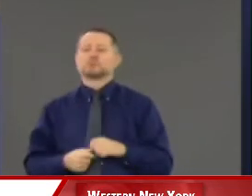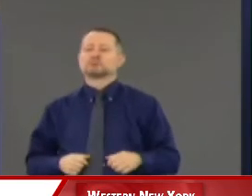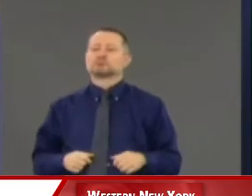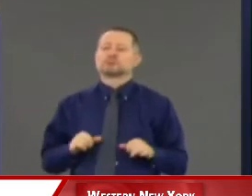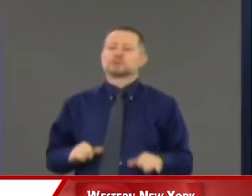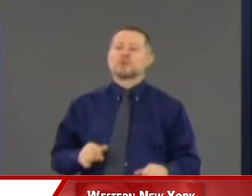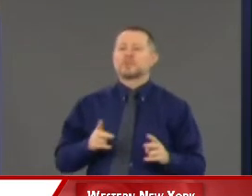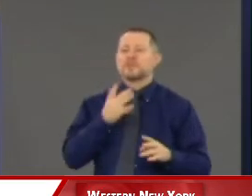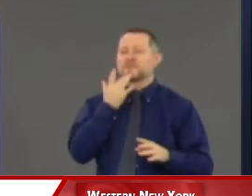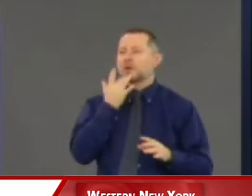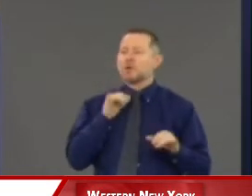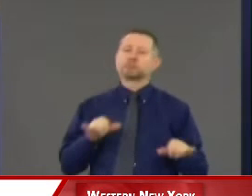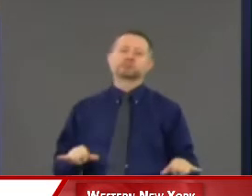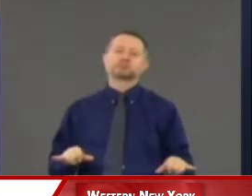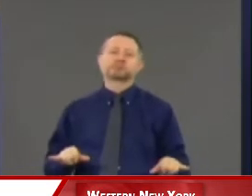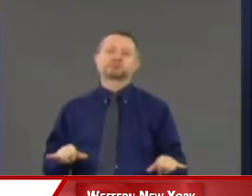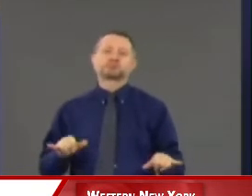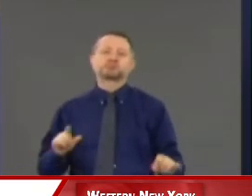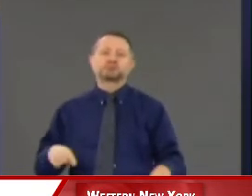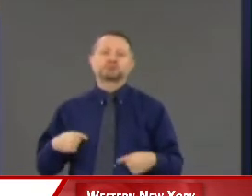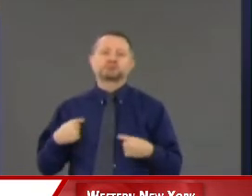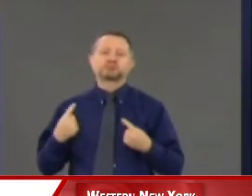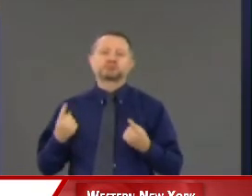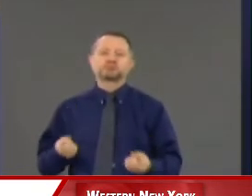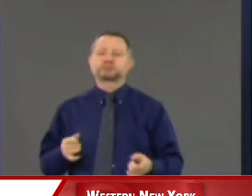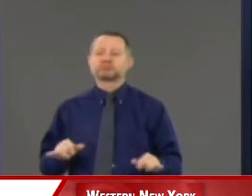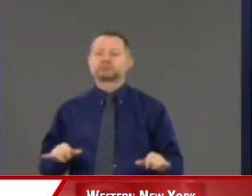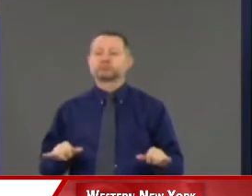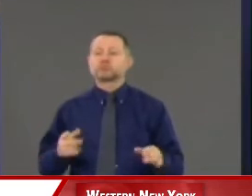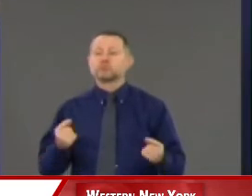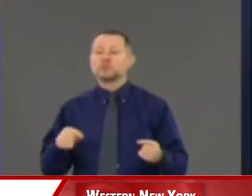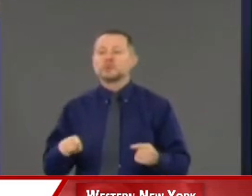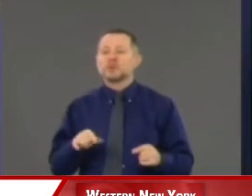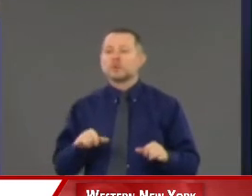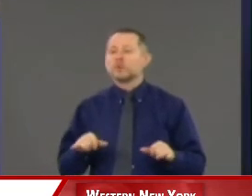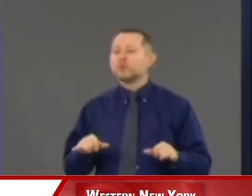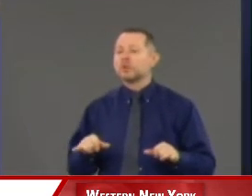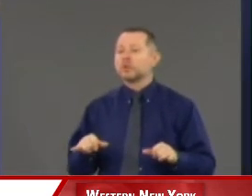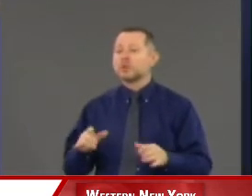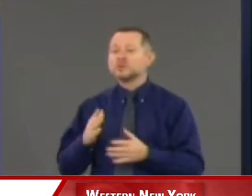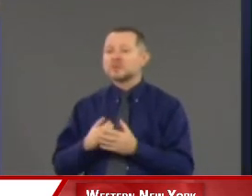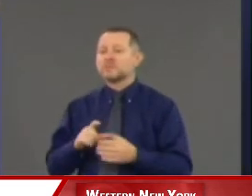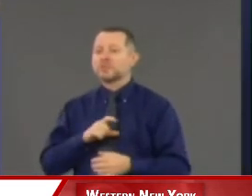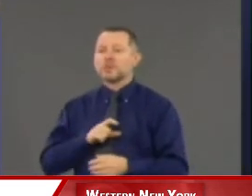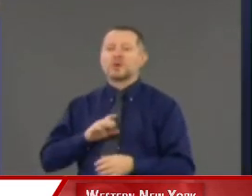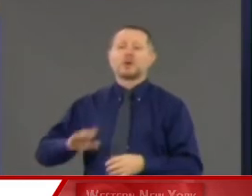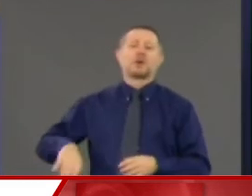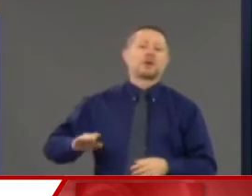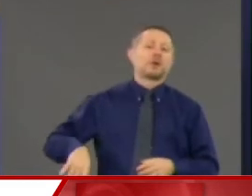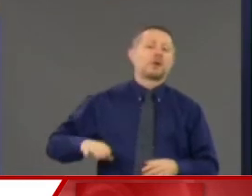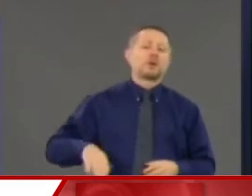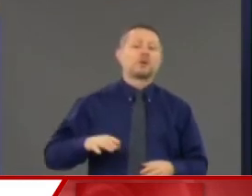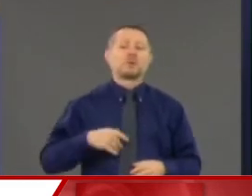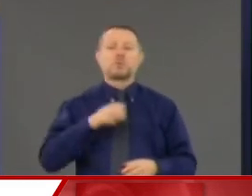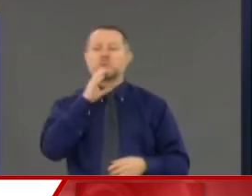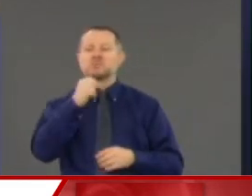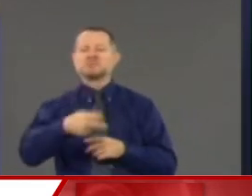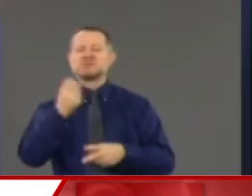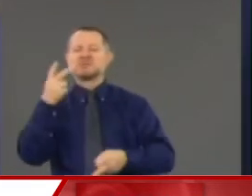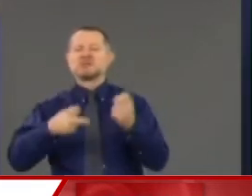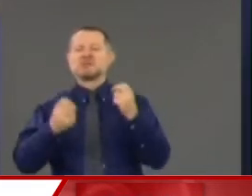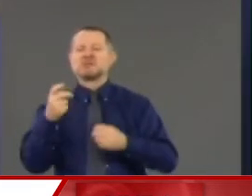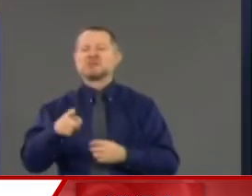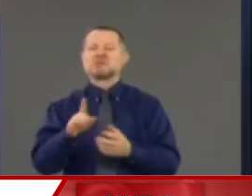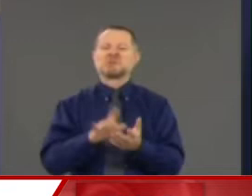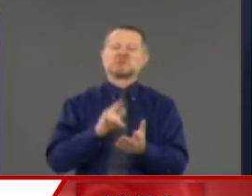So they're going to look to distract and discredit this moment. And